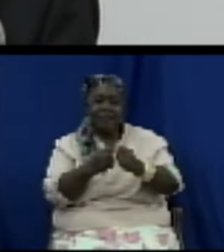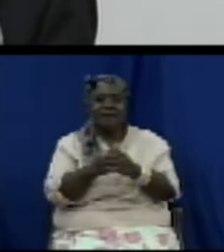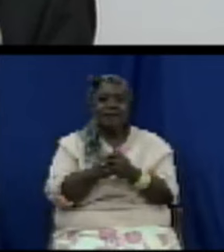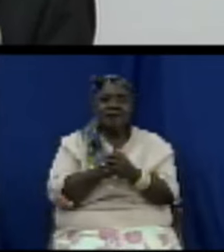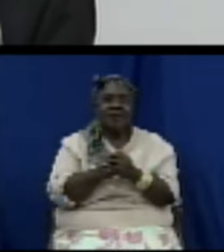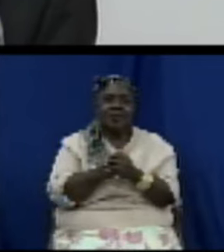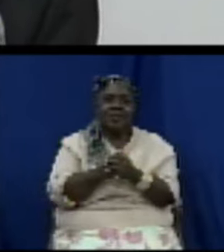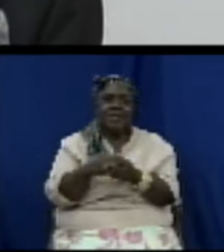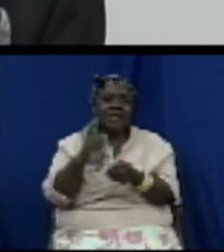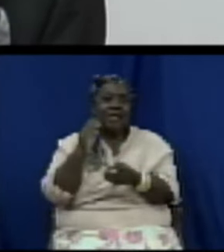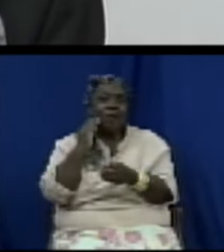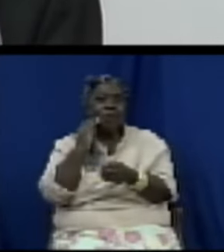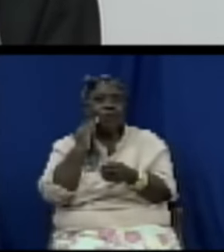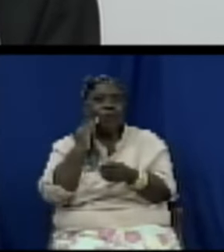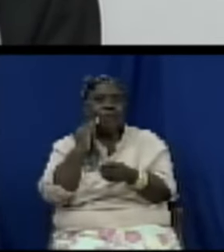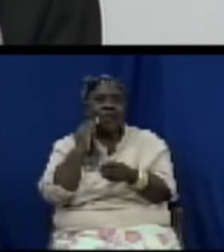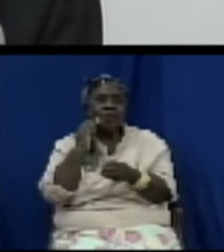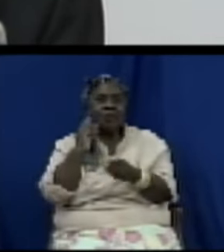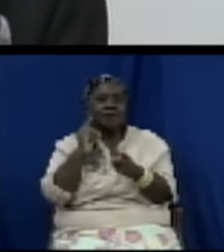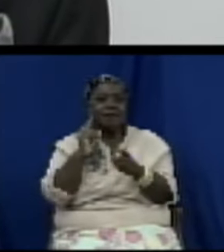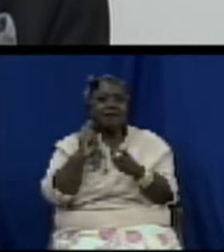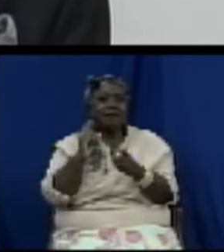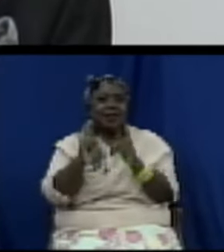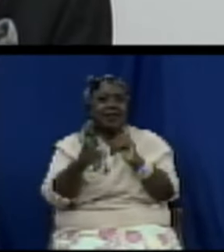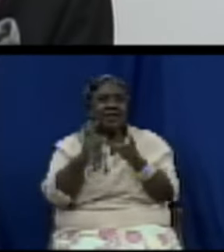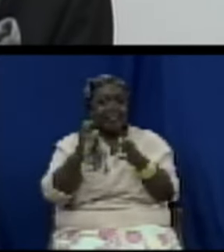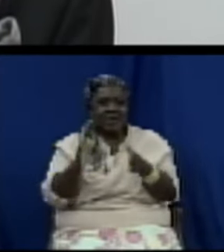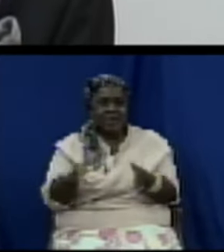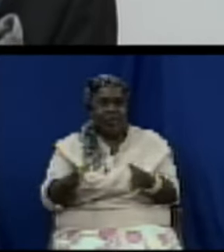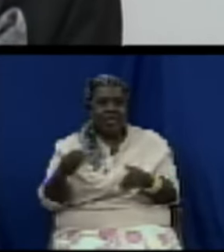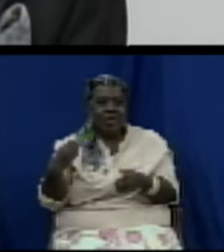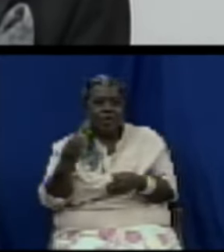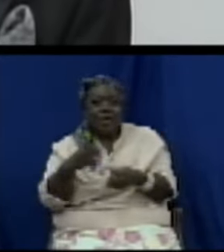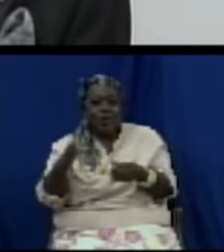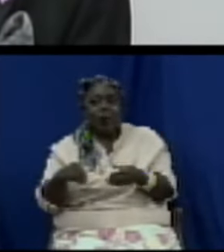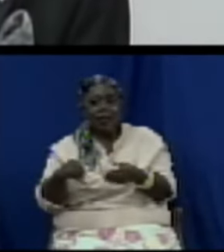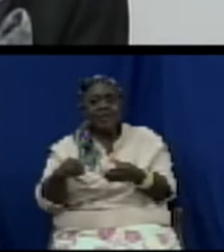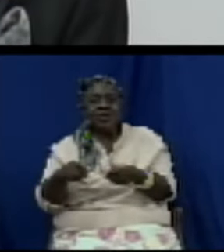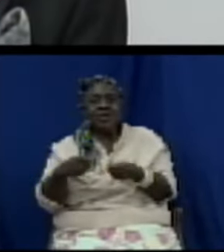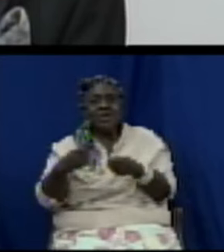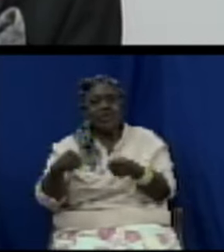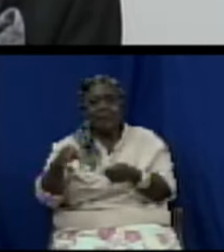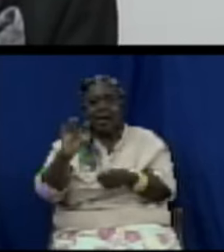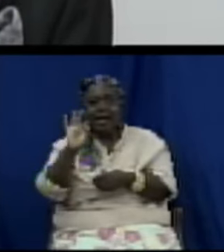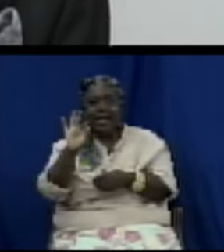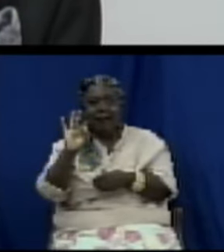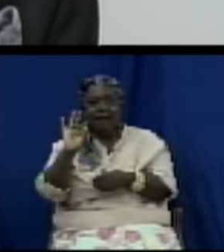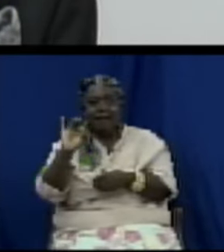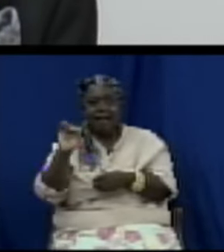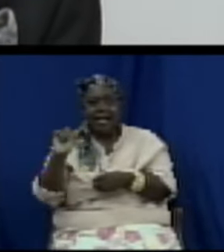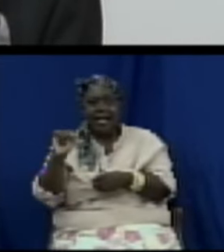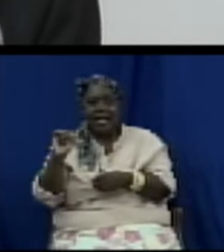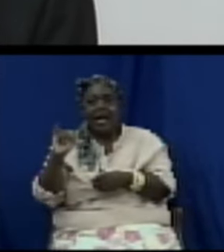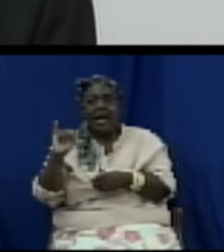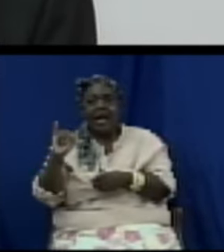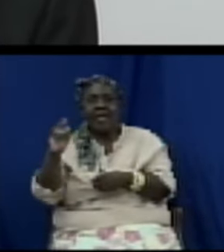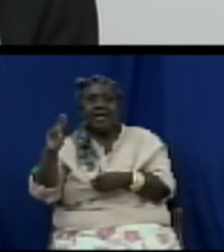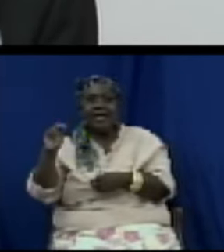implementation of fines and penalties will serve as a crucial